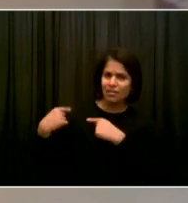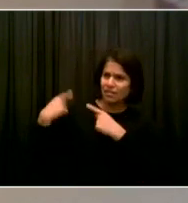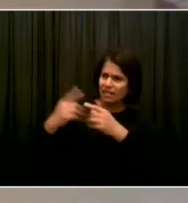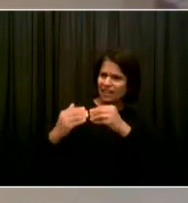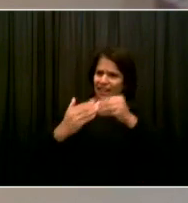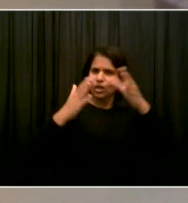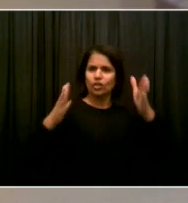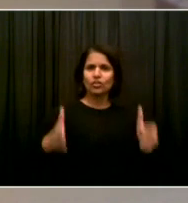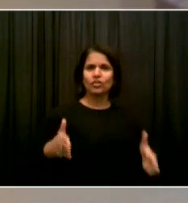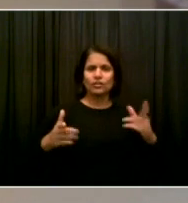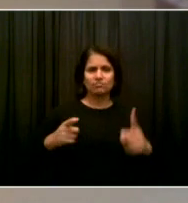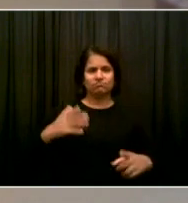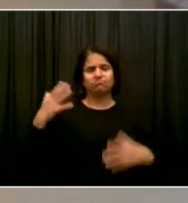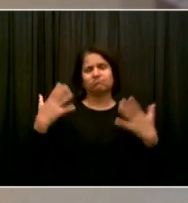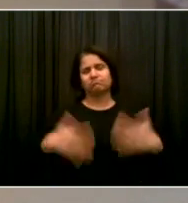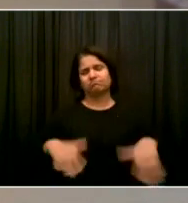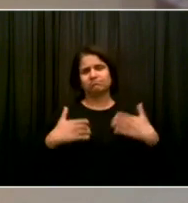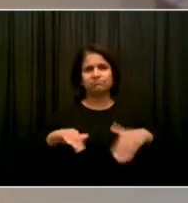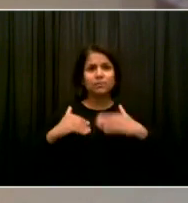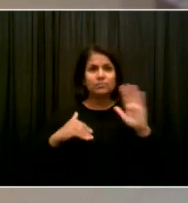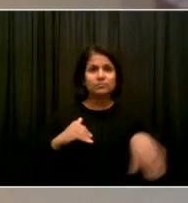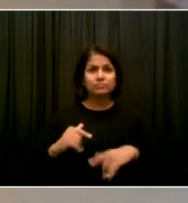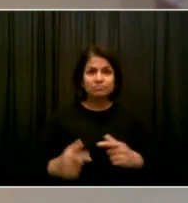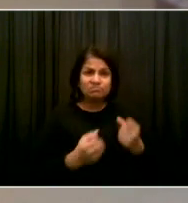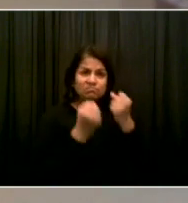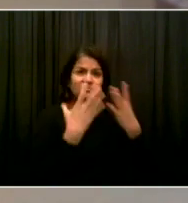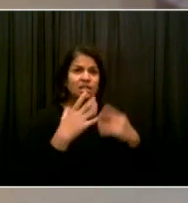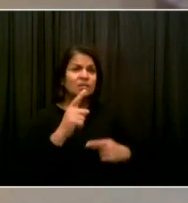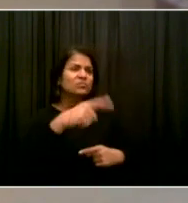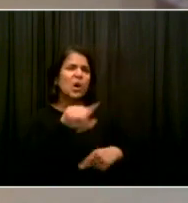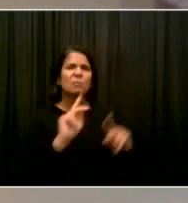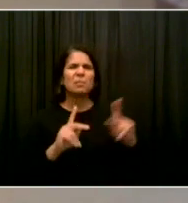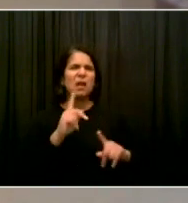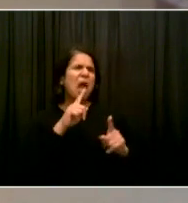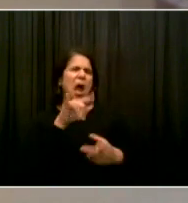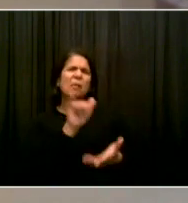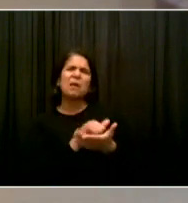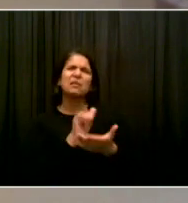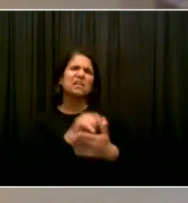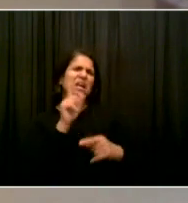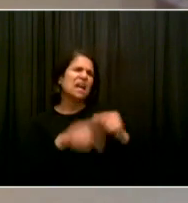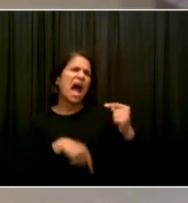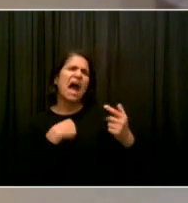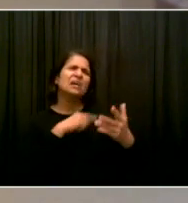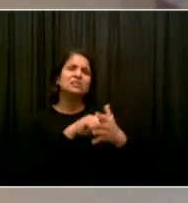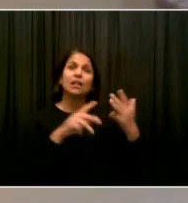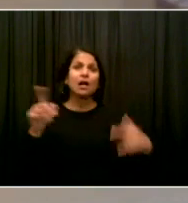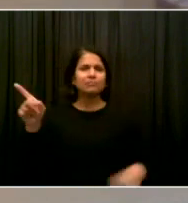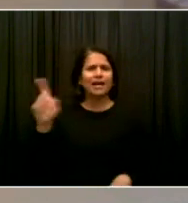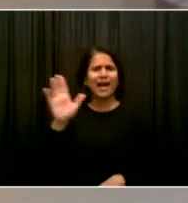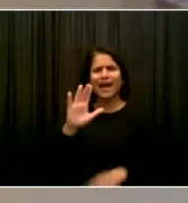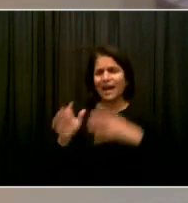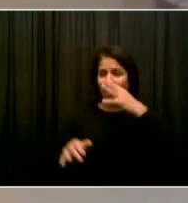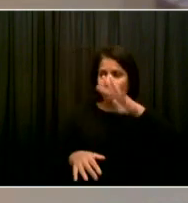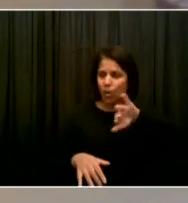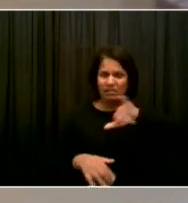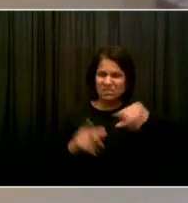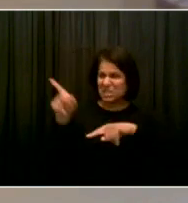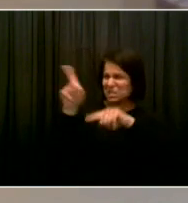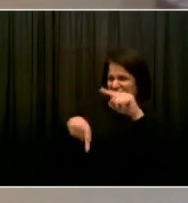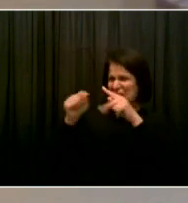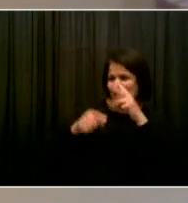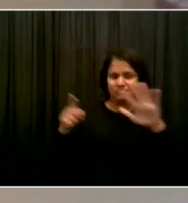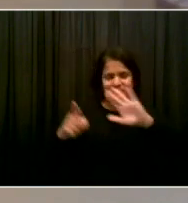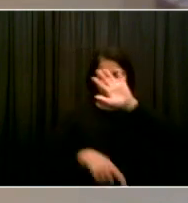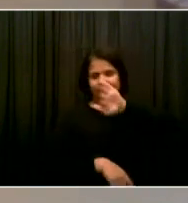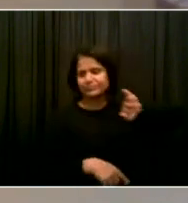done, we should ignore them. She is a really brilliant, brave, and incredible person